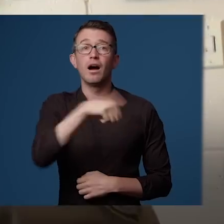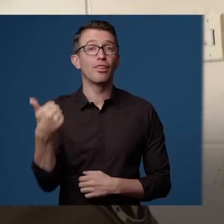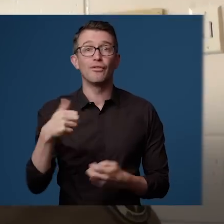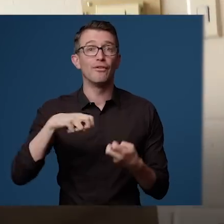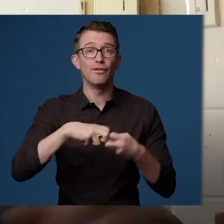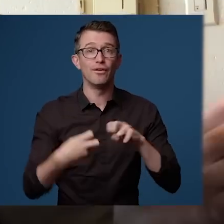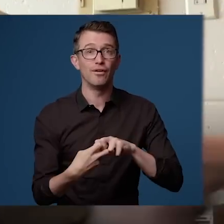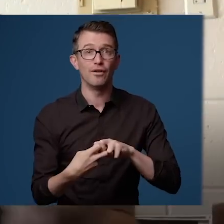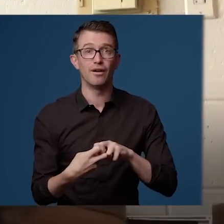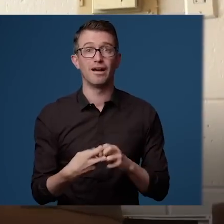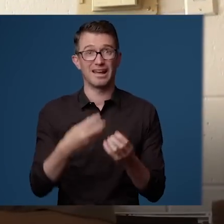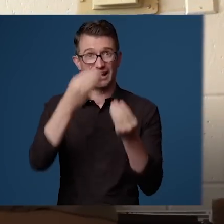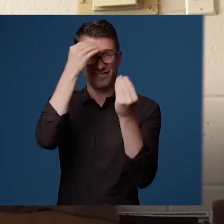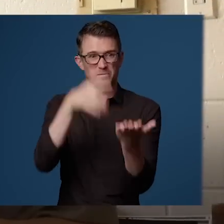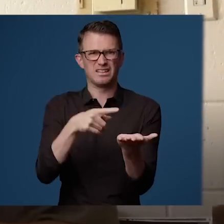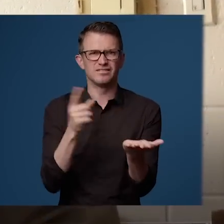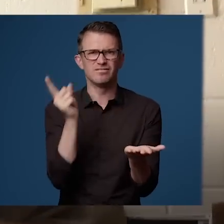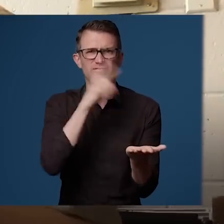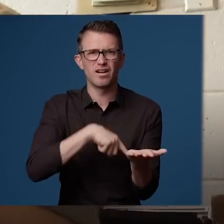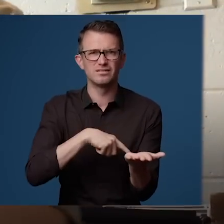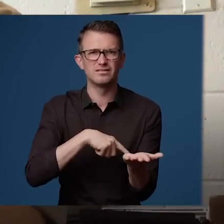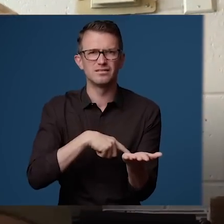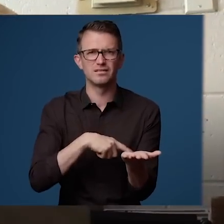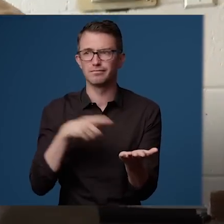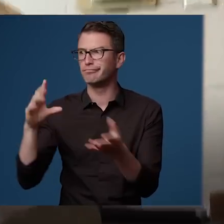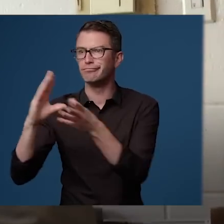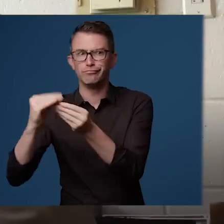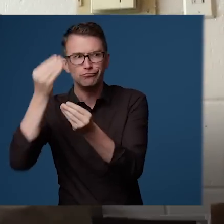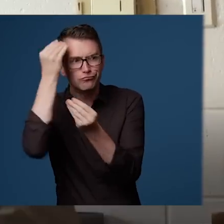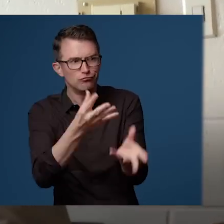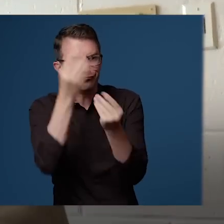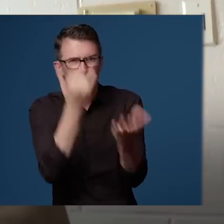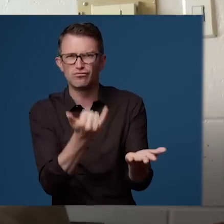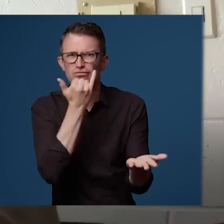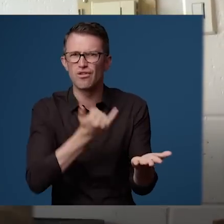Another issue was the false information he kept getting during these visits.